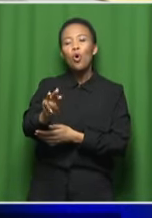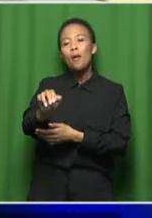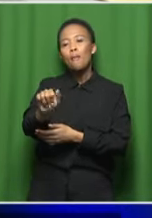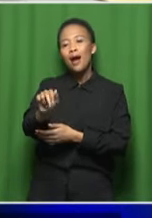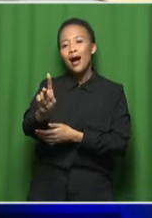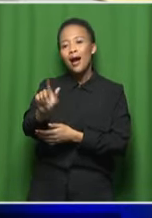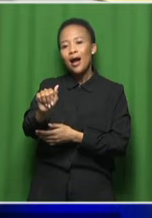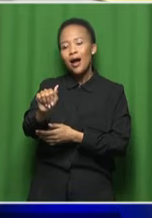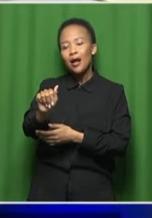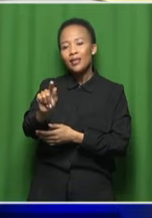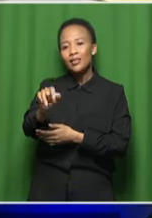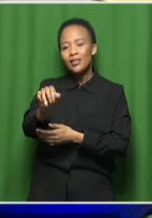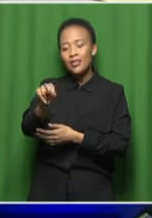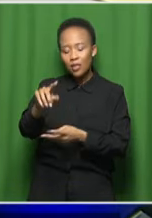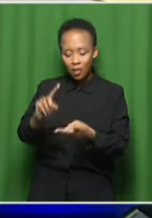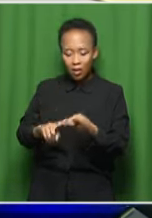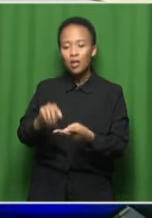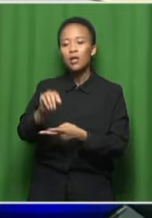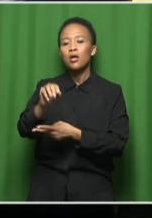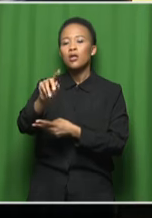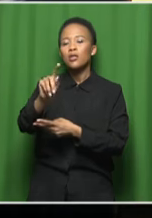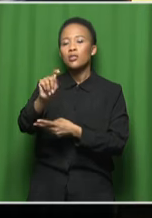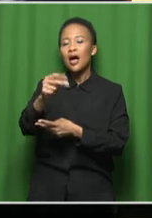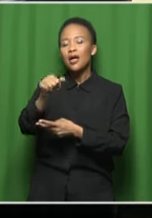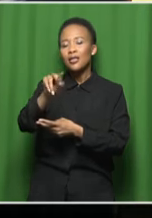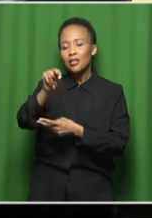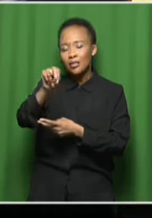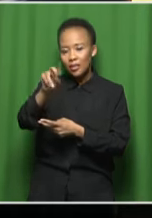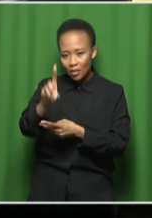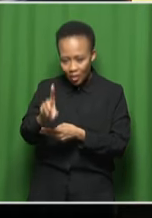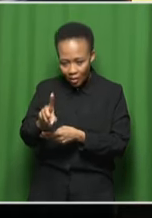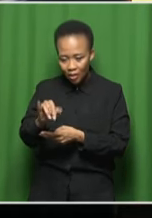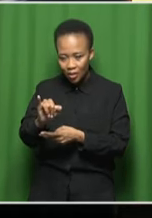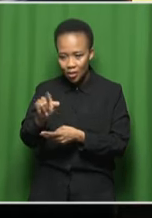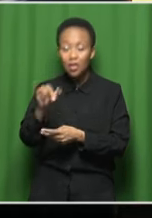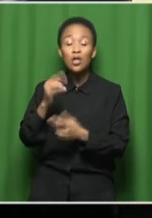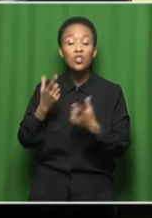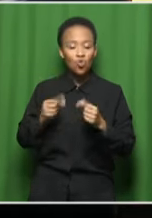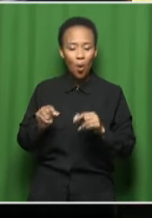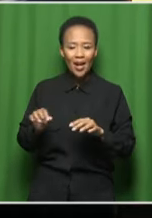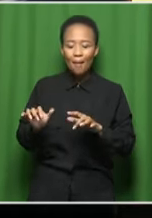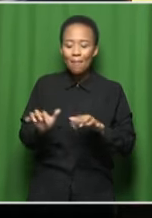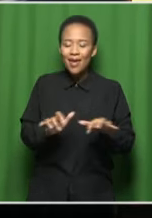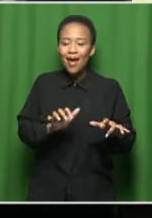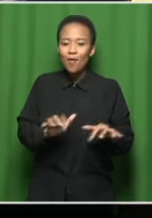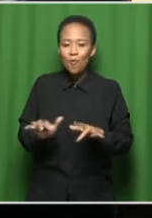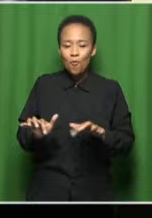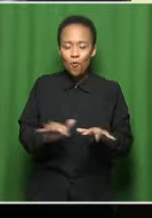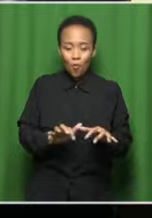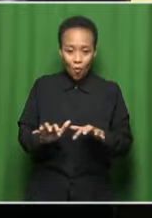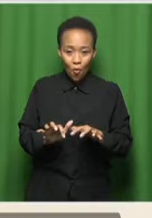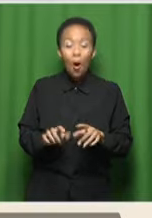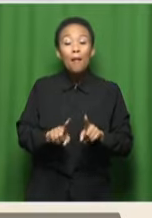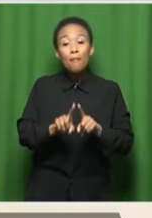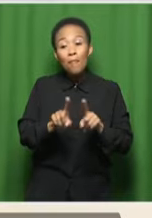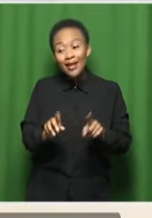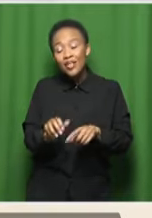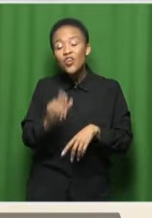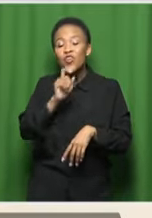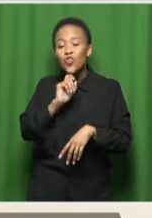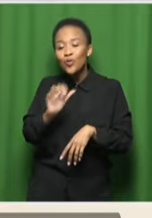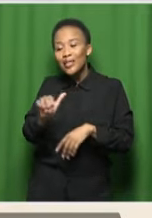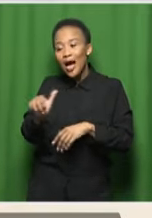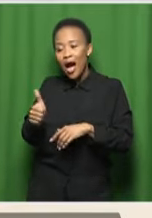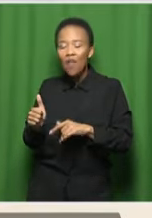Bokane Daya, Tandinduli, who are pianists, but they're also using their first instrument, you know, their